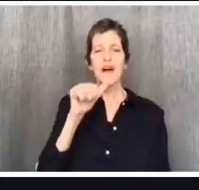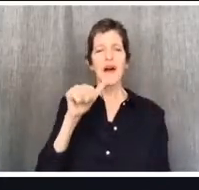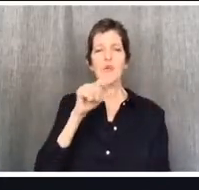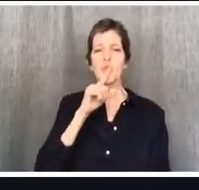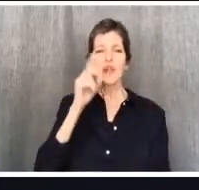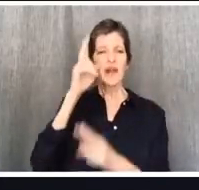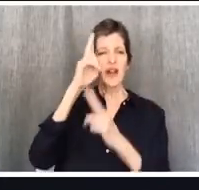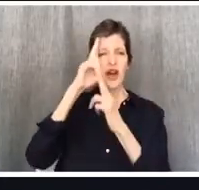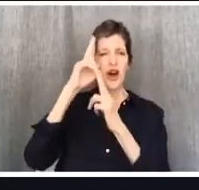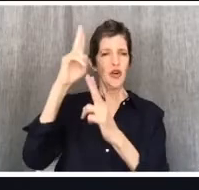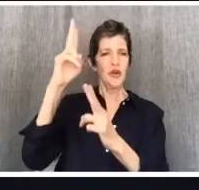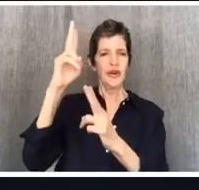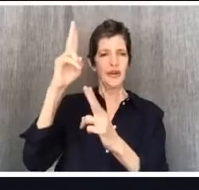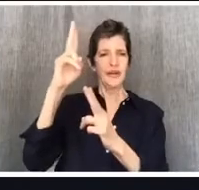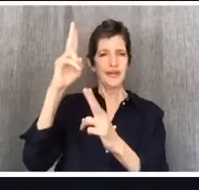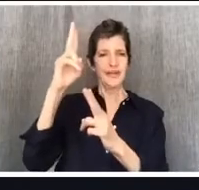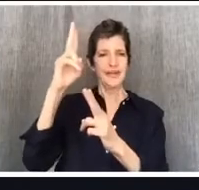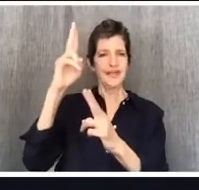of sin.